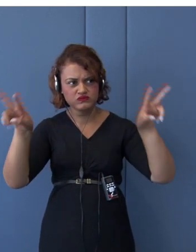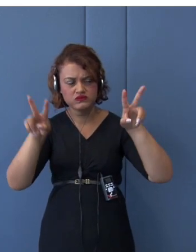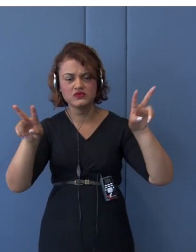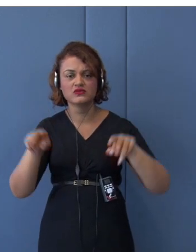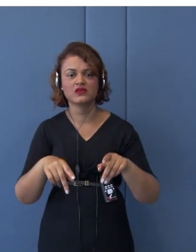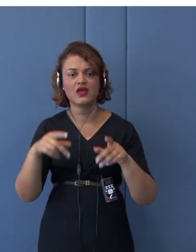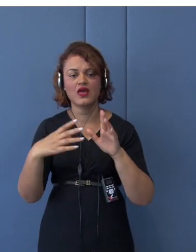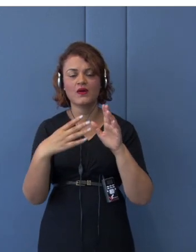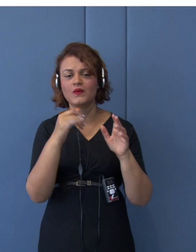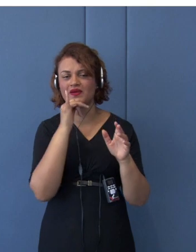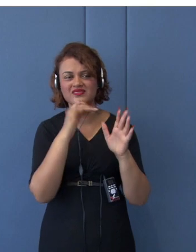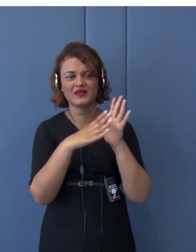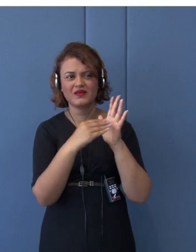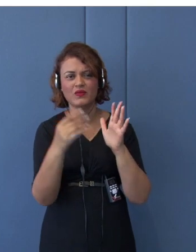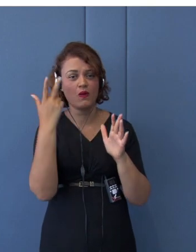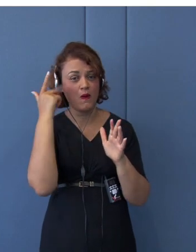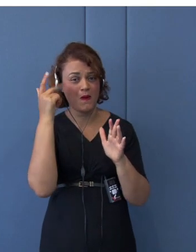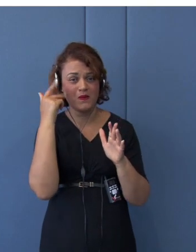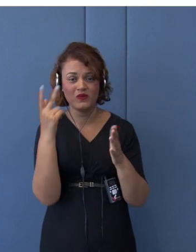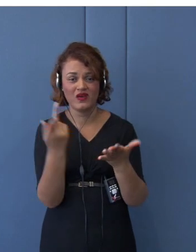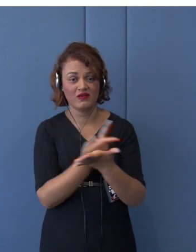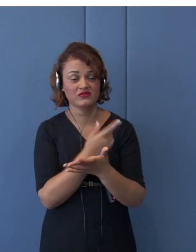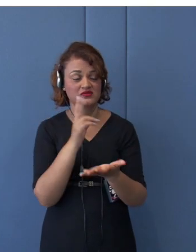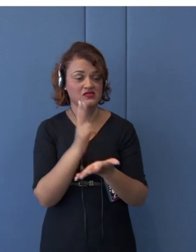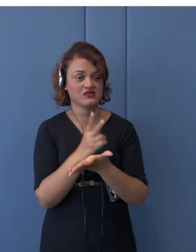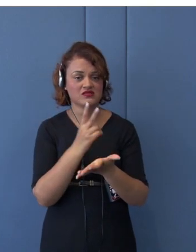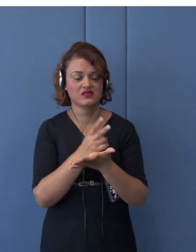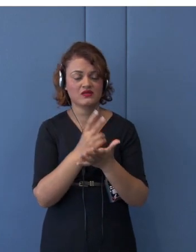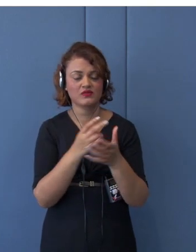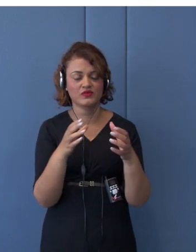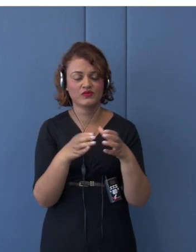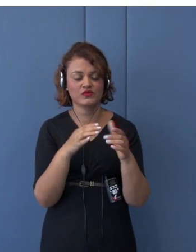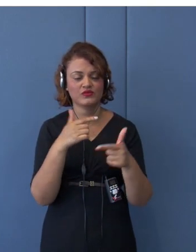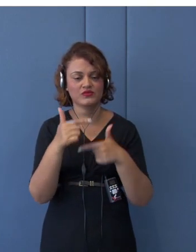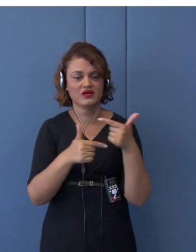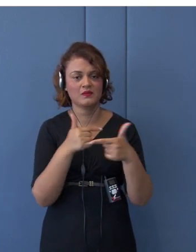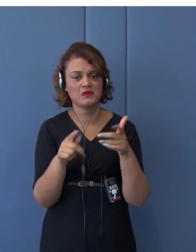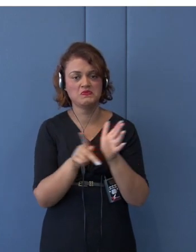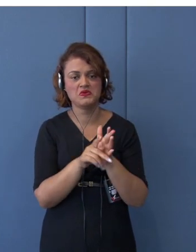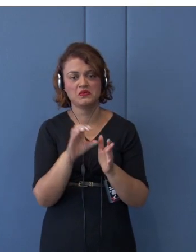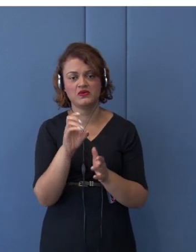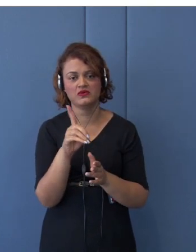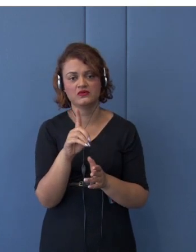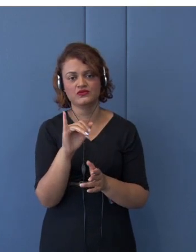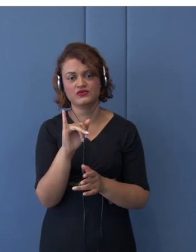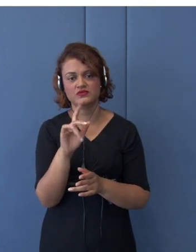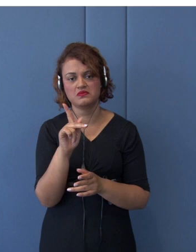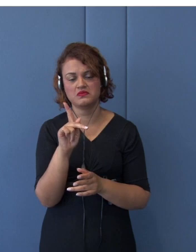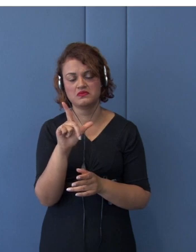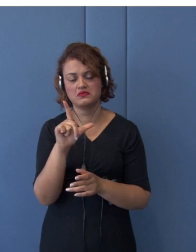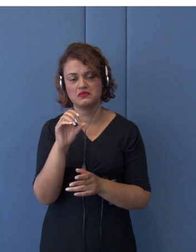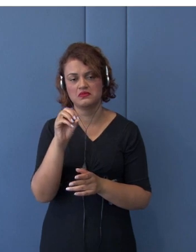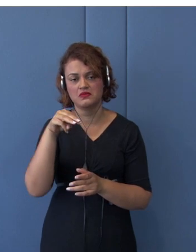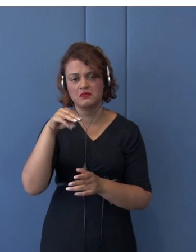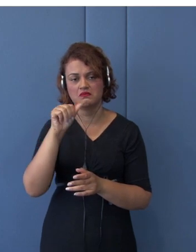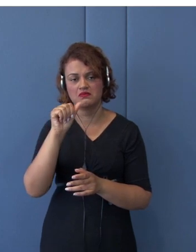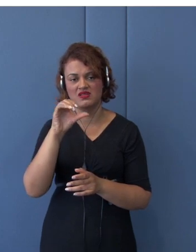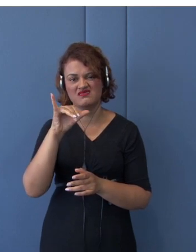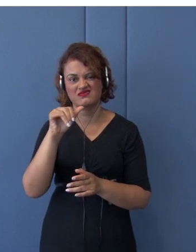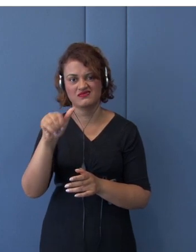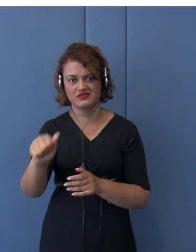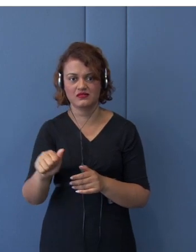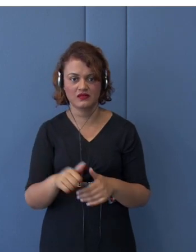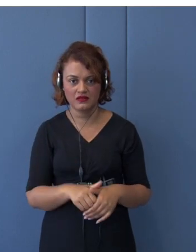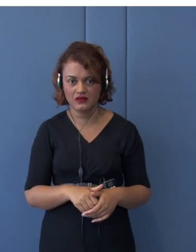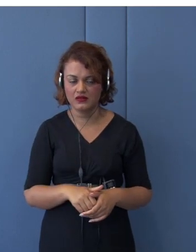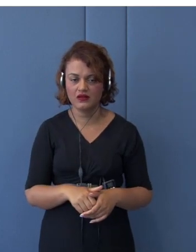diplomatic paper out of exercise of the differences. The U.S. President, he could sell the bilateral meetings as